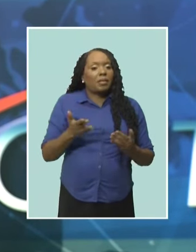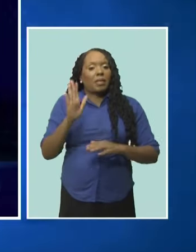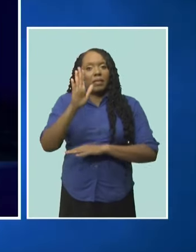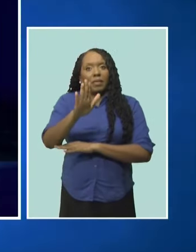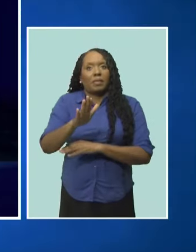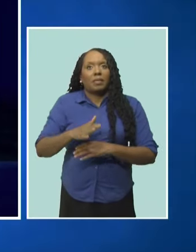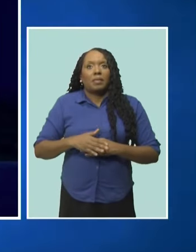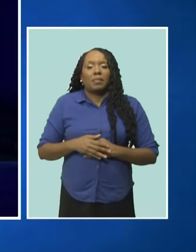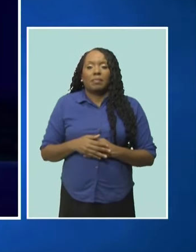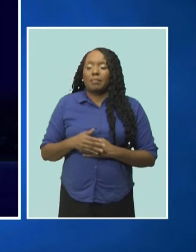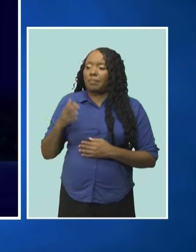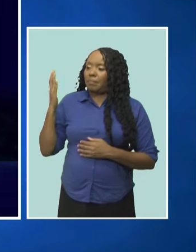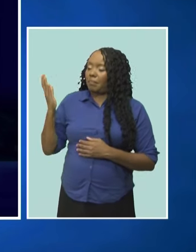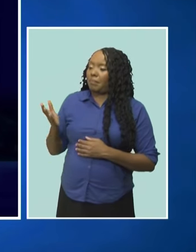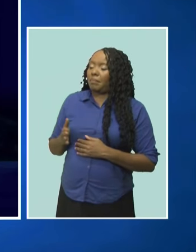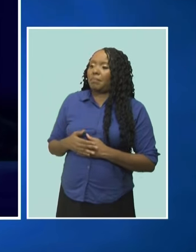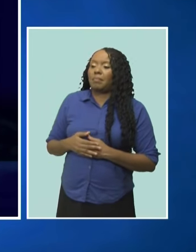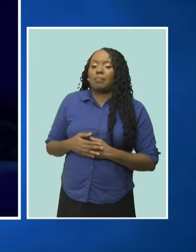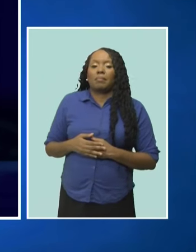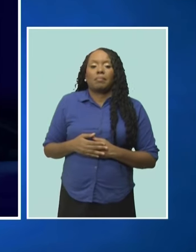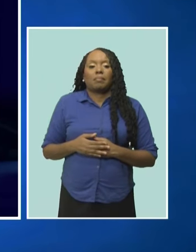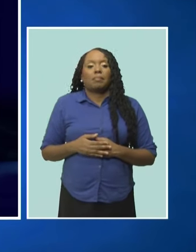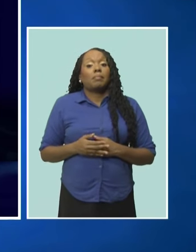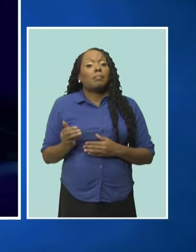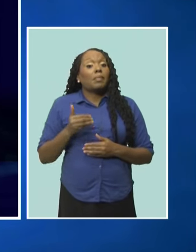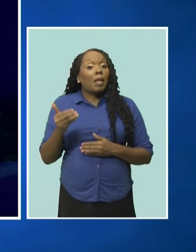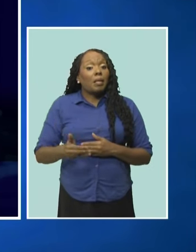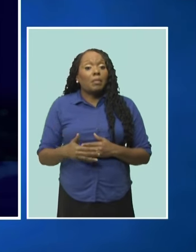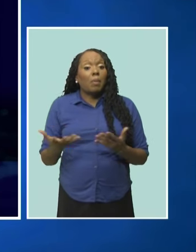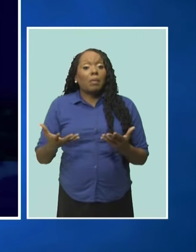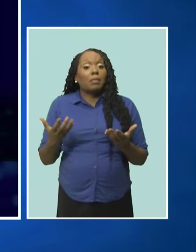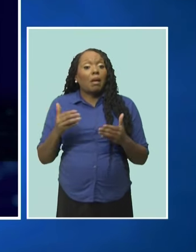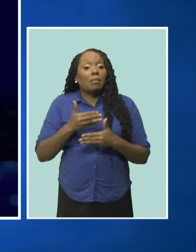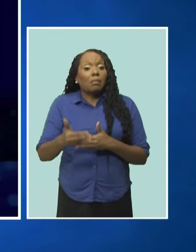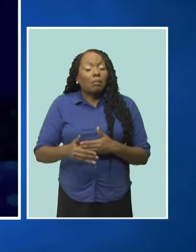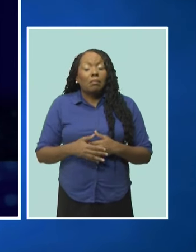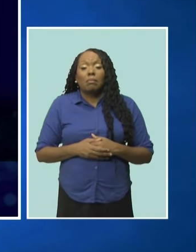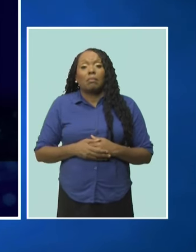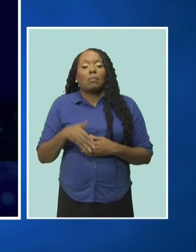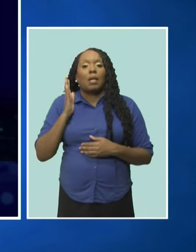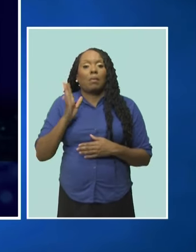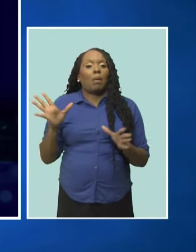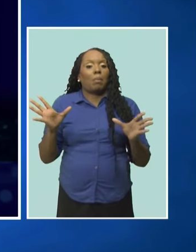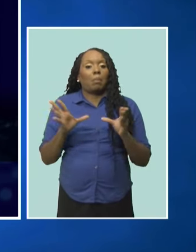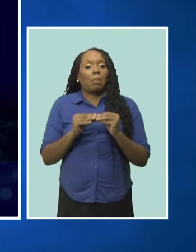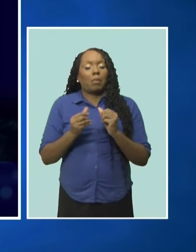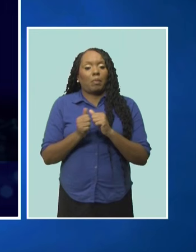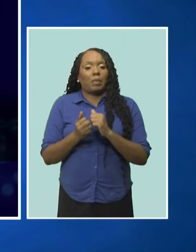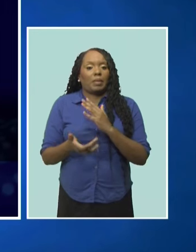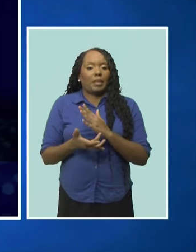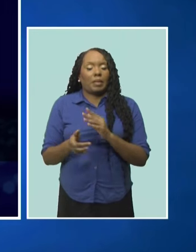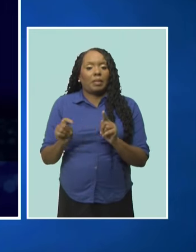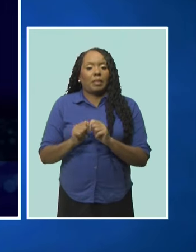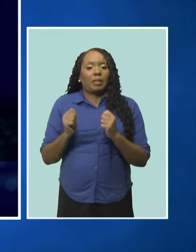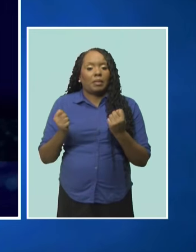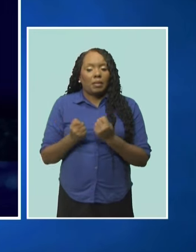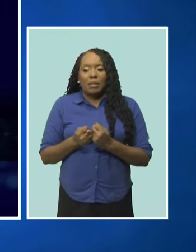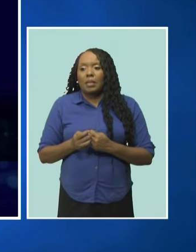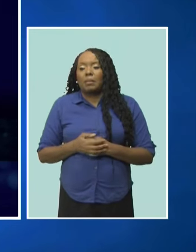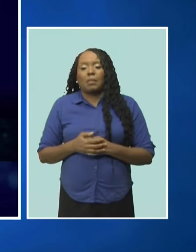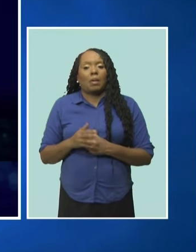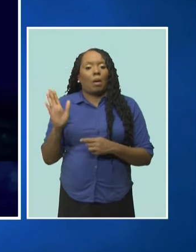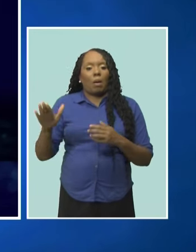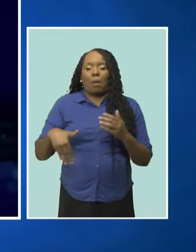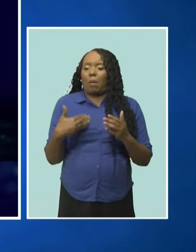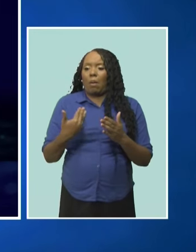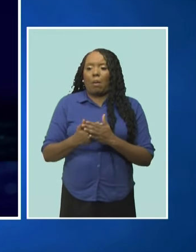The next step would be for me to meet with the technical team at the Ministry of Education, analyze all the input from the teachers and other